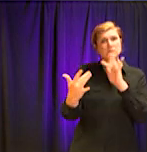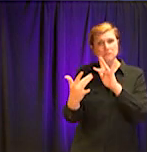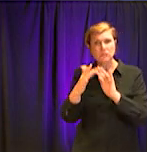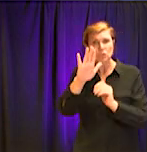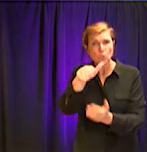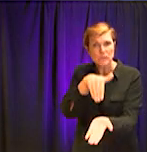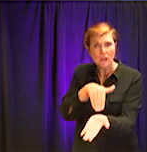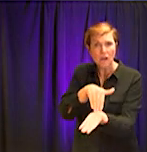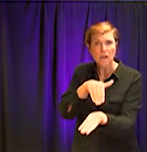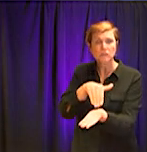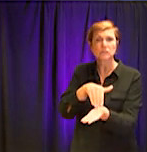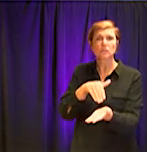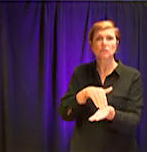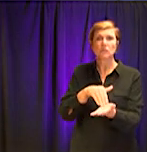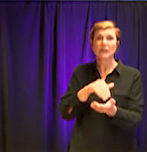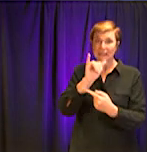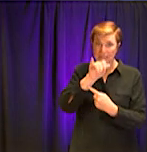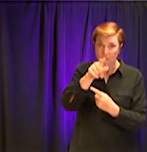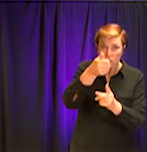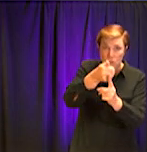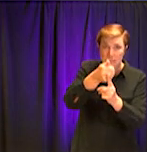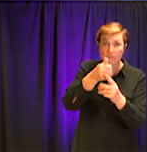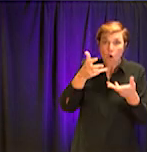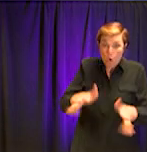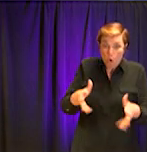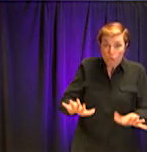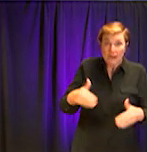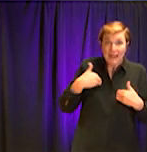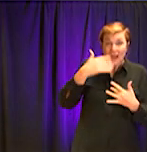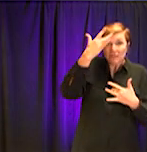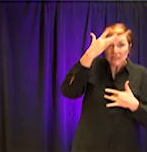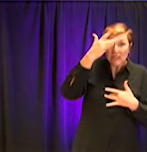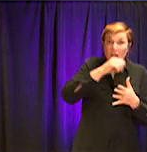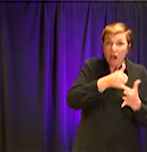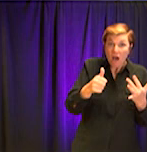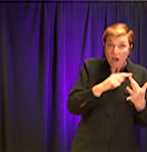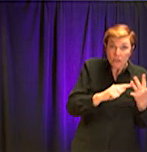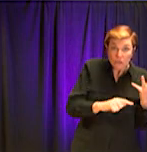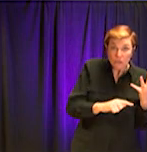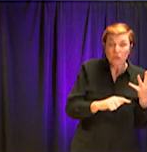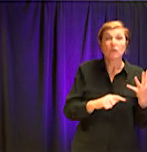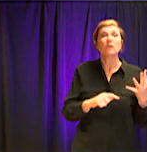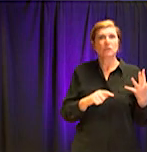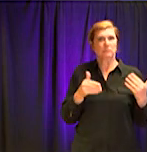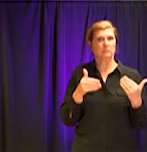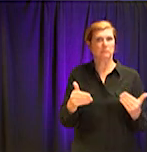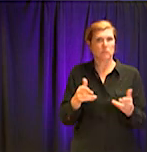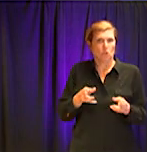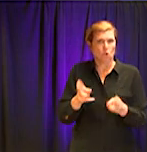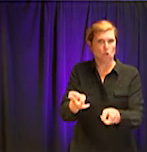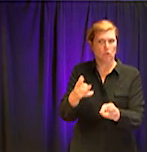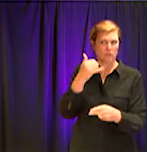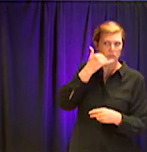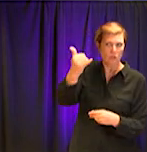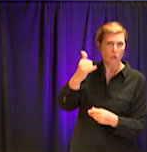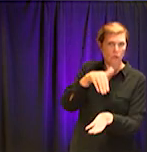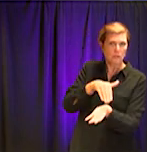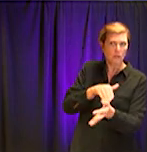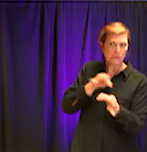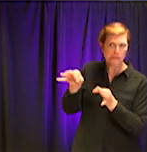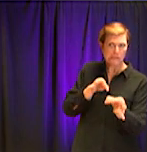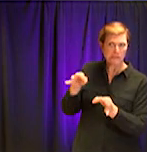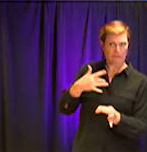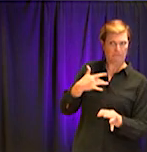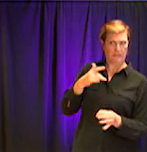underlying medical conditions that could potentially put you at risk. Um, look for, uh, opportunities to get tested when it's